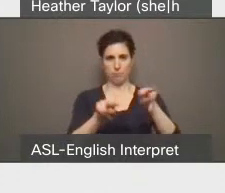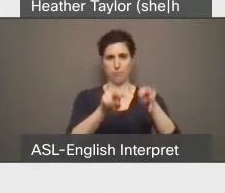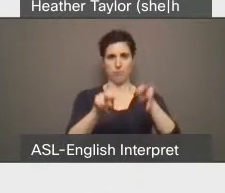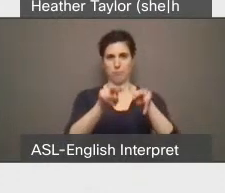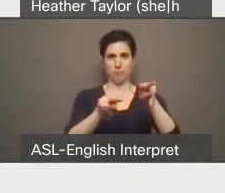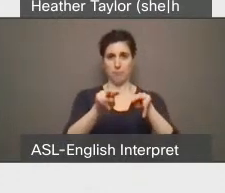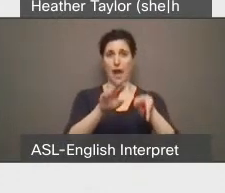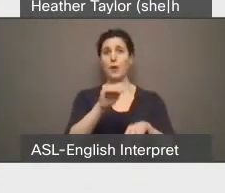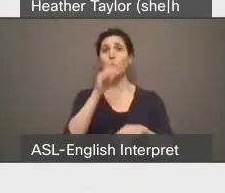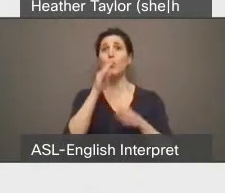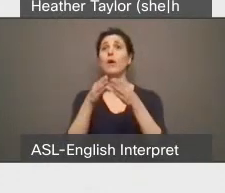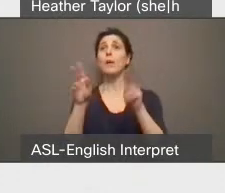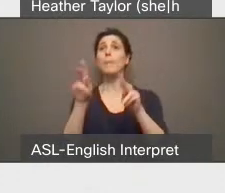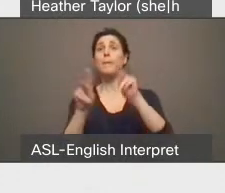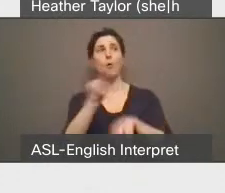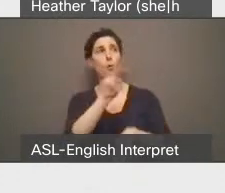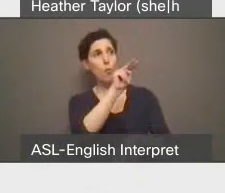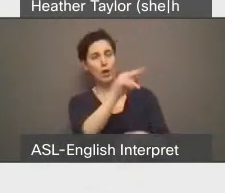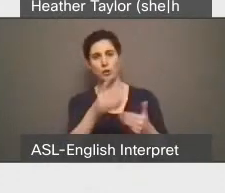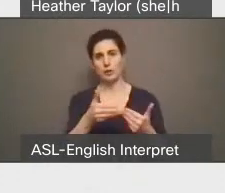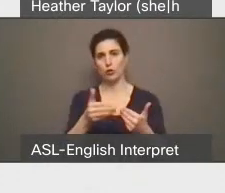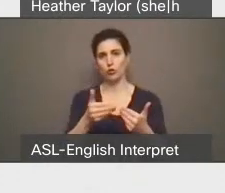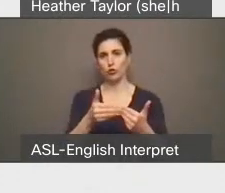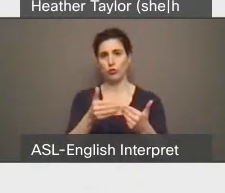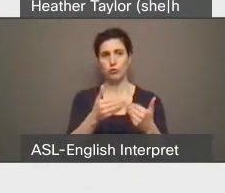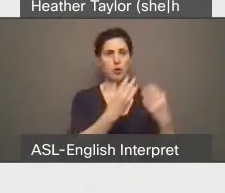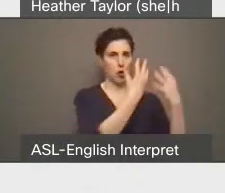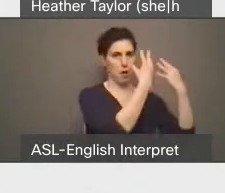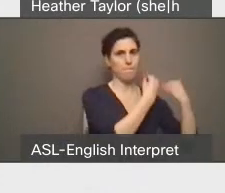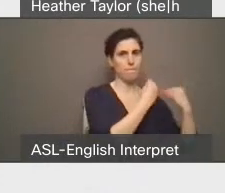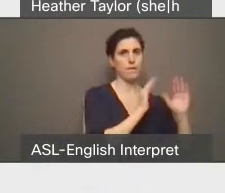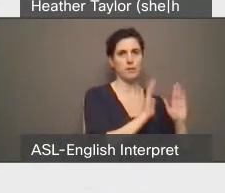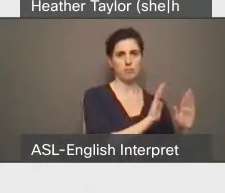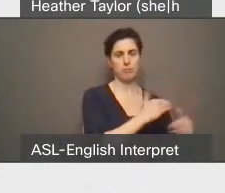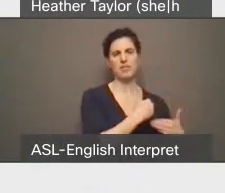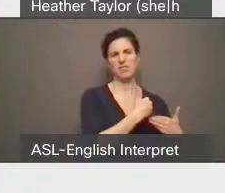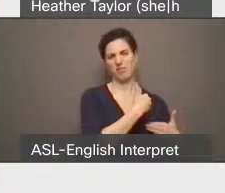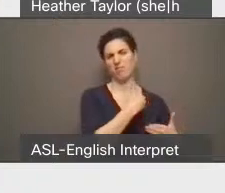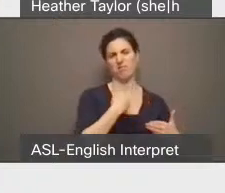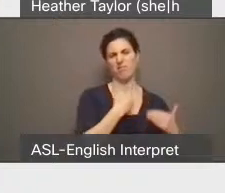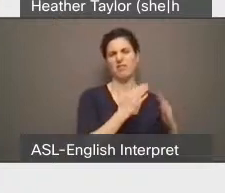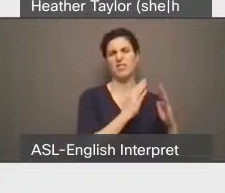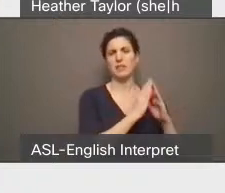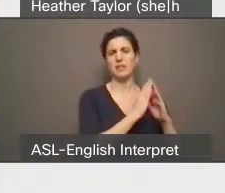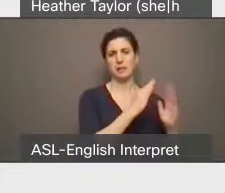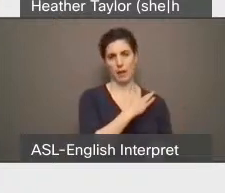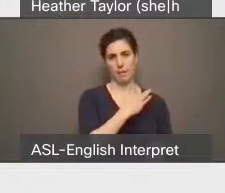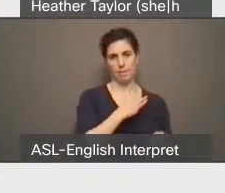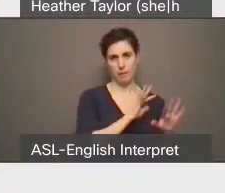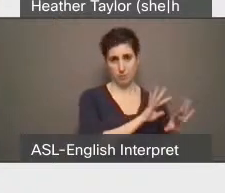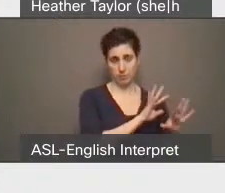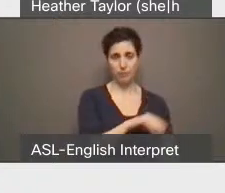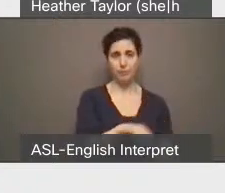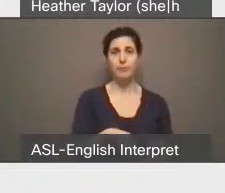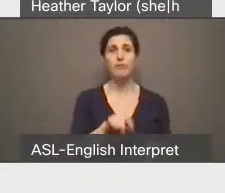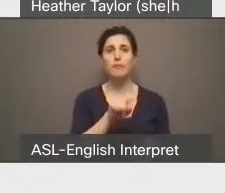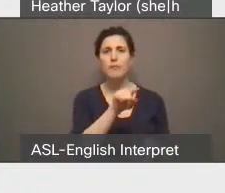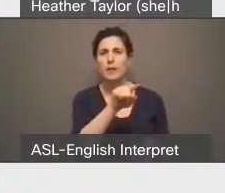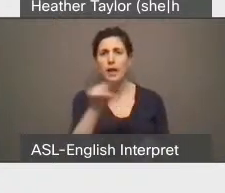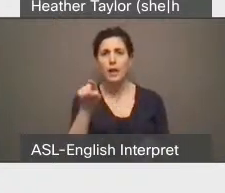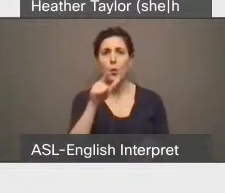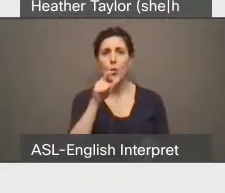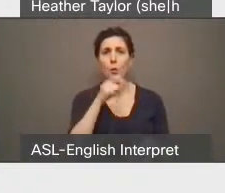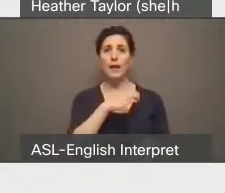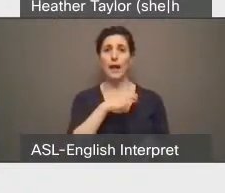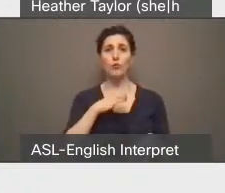to observe members as they participate. In the meeting and if there are any visiting visiting members of